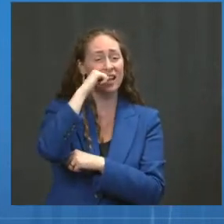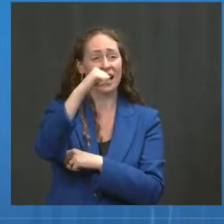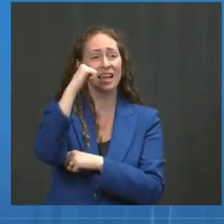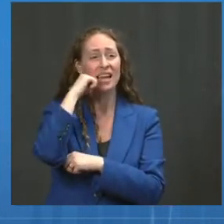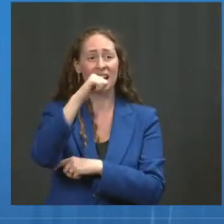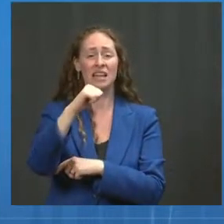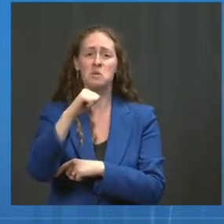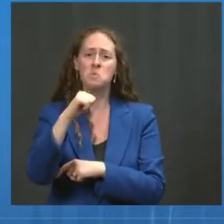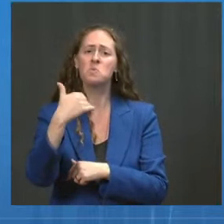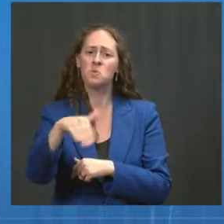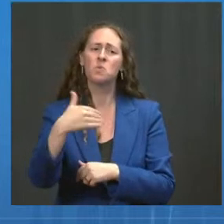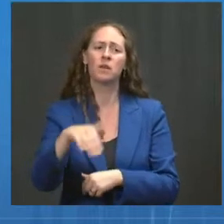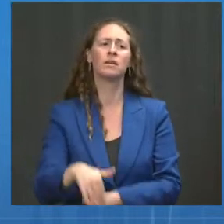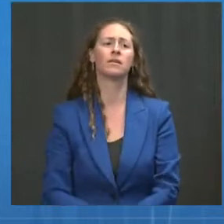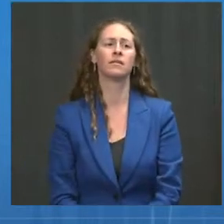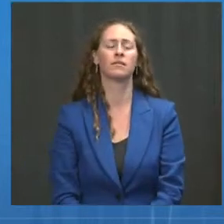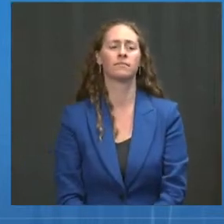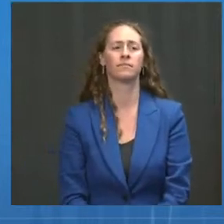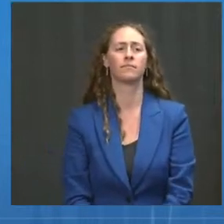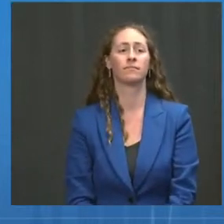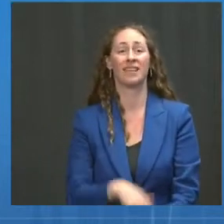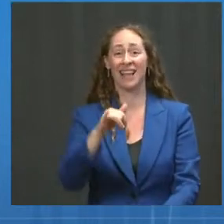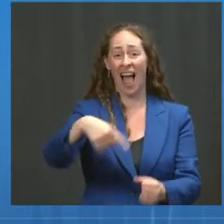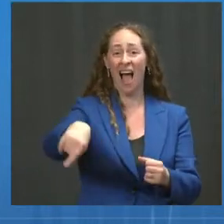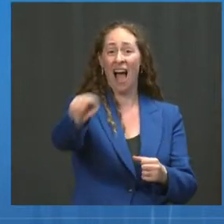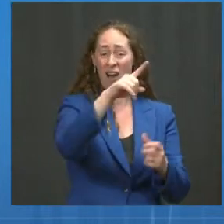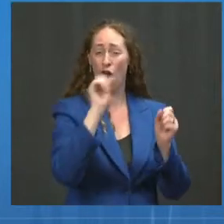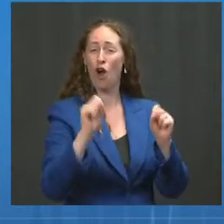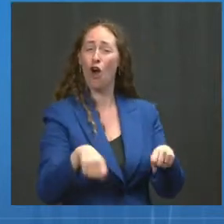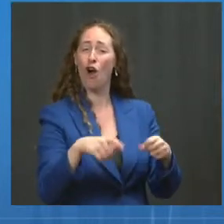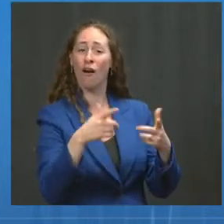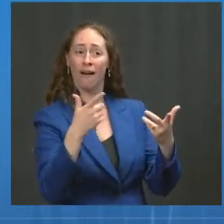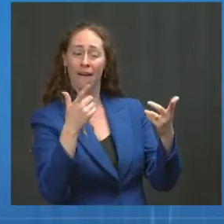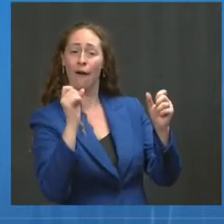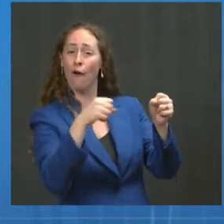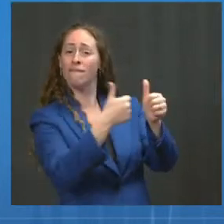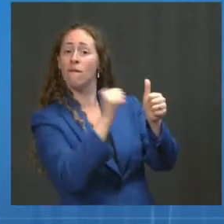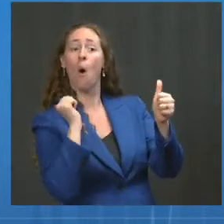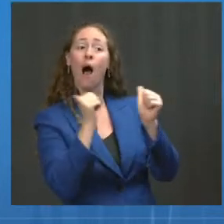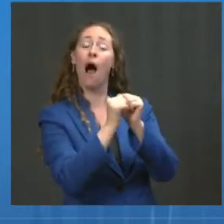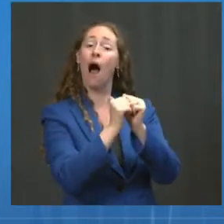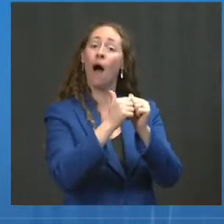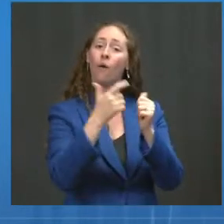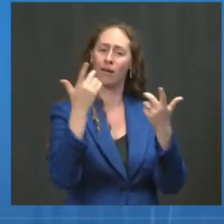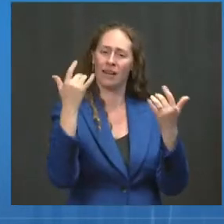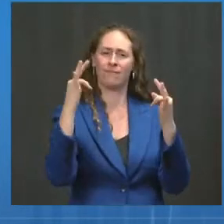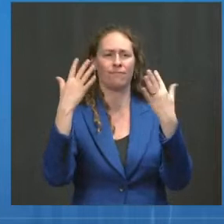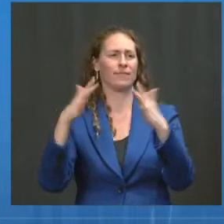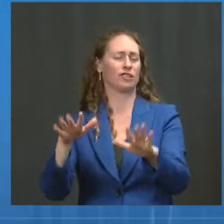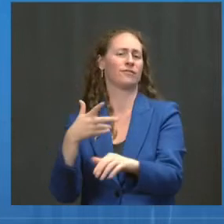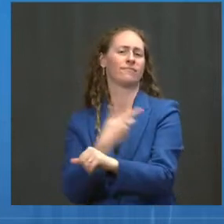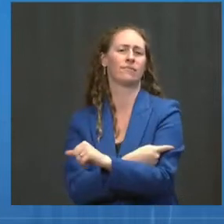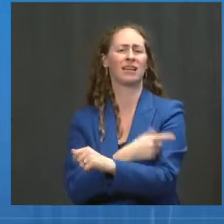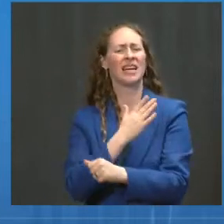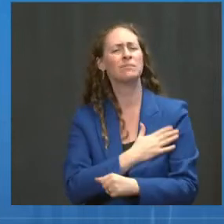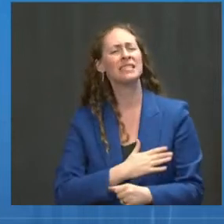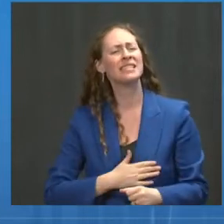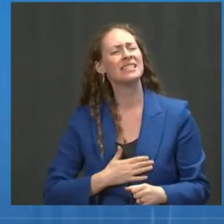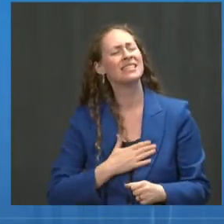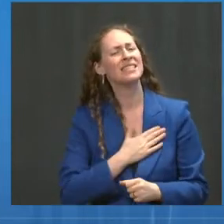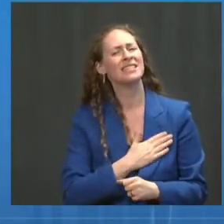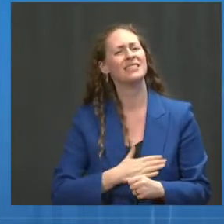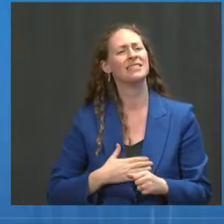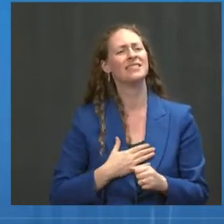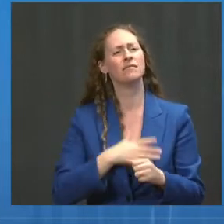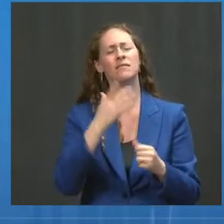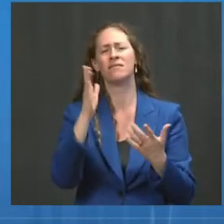preventable. If you are still unvaccinated, please get vaccinated. The single best action you can take to